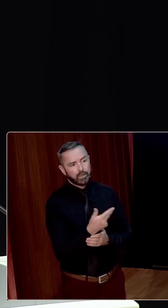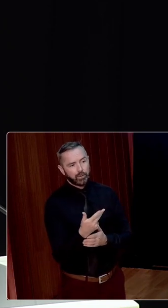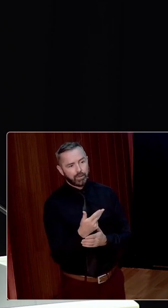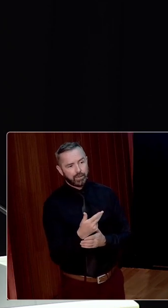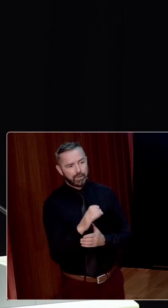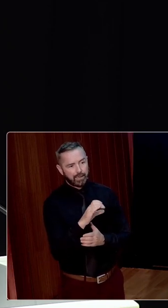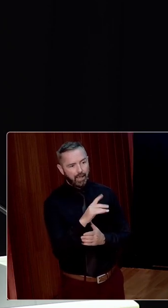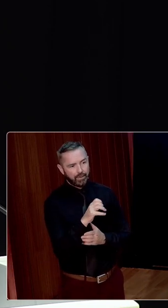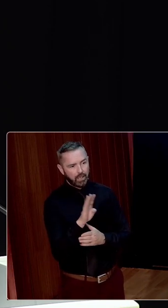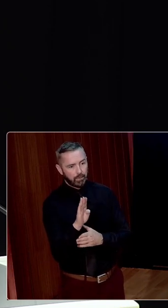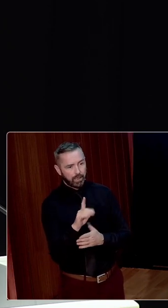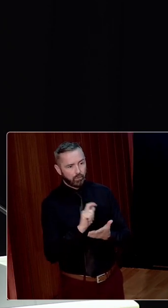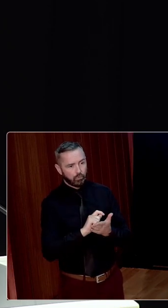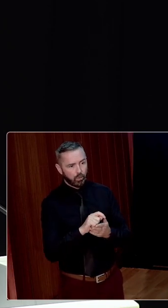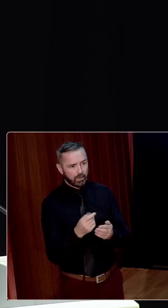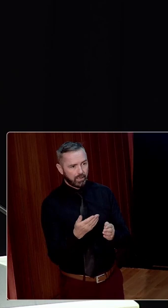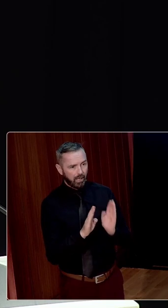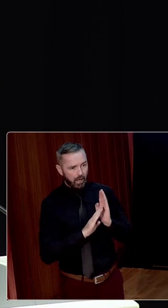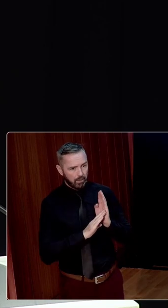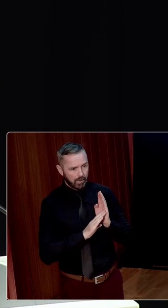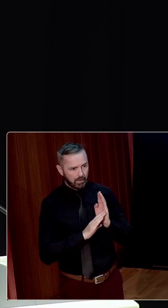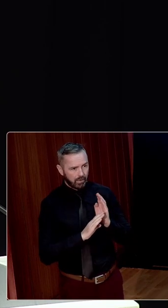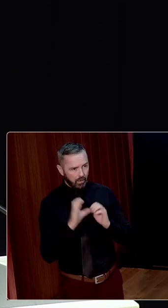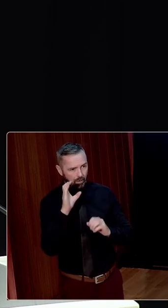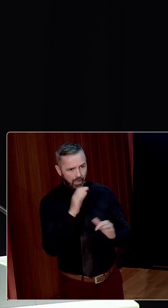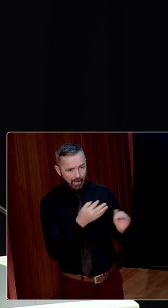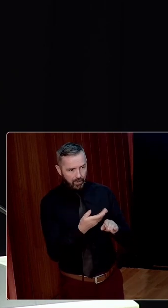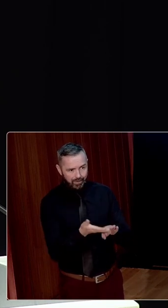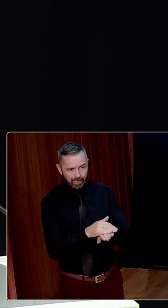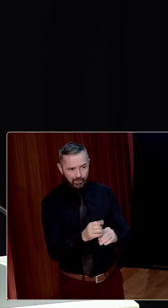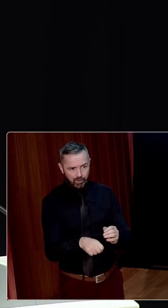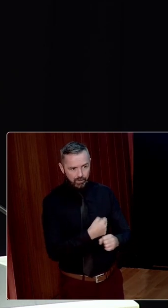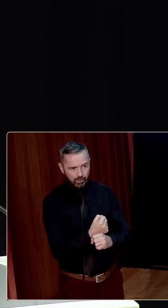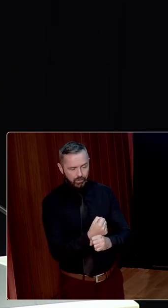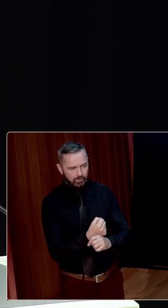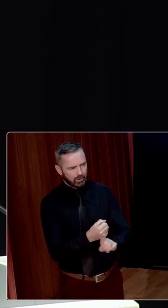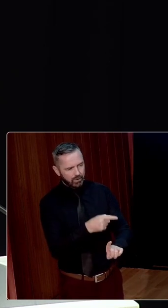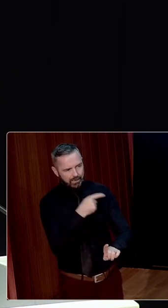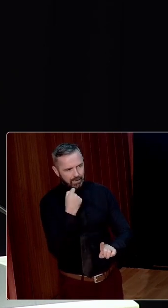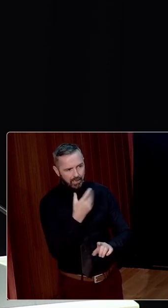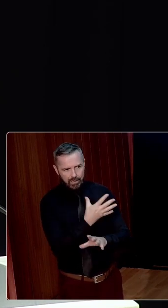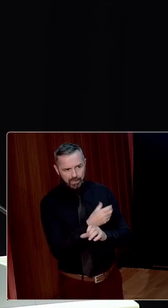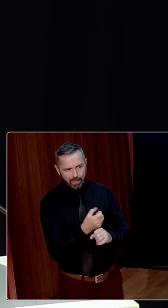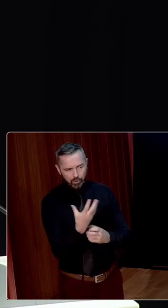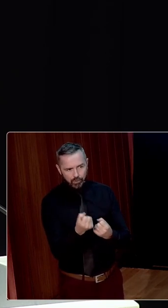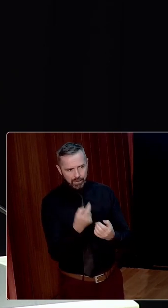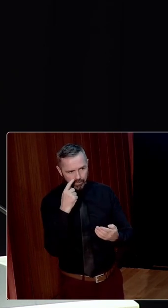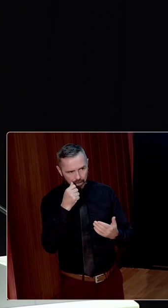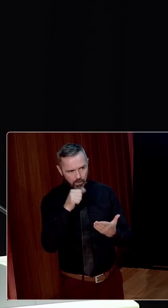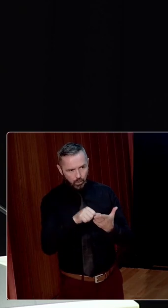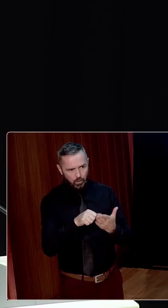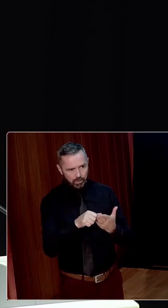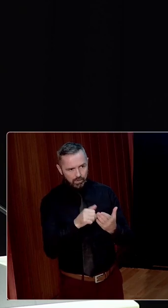a mixture of these emotions following the death of her son. I've never received a notice of his being wounded or burial from the military